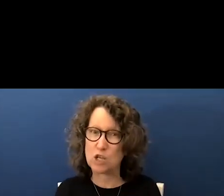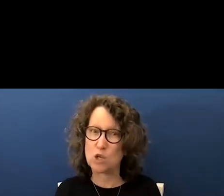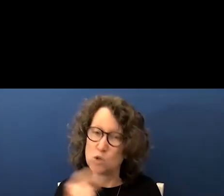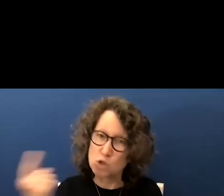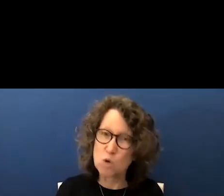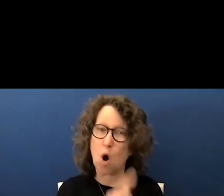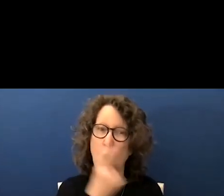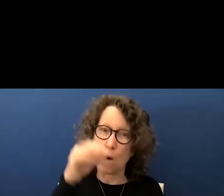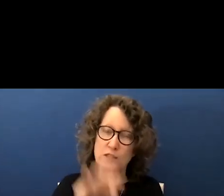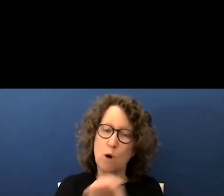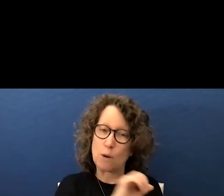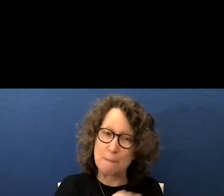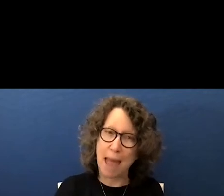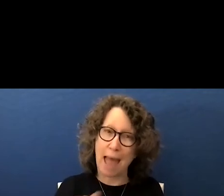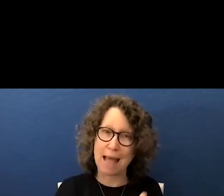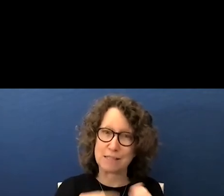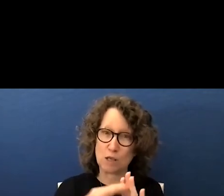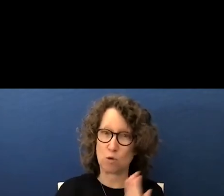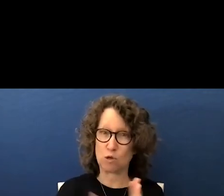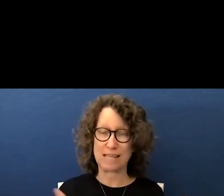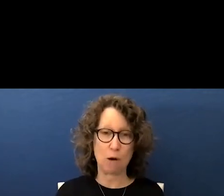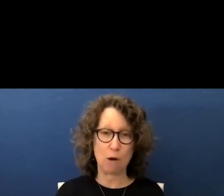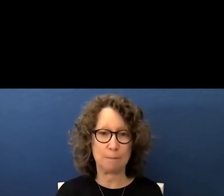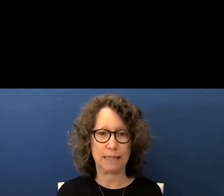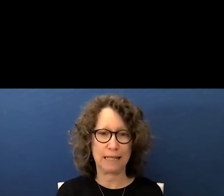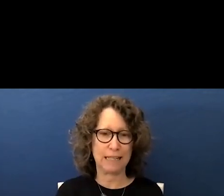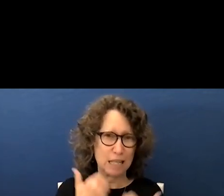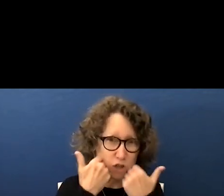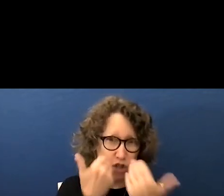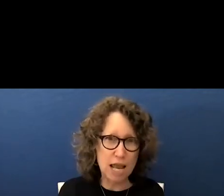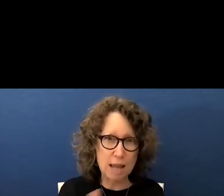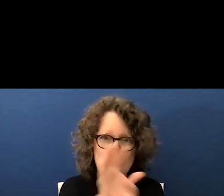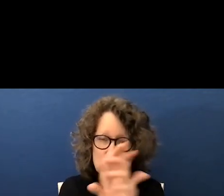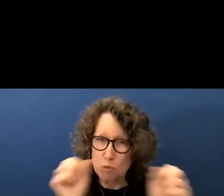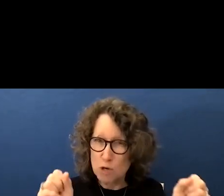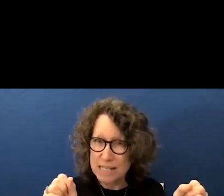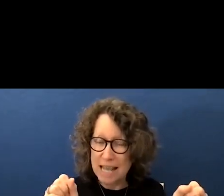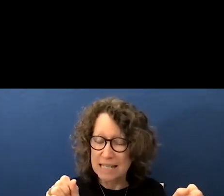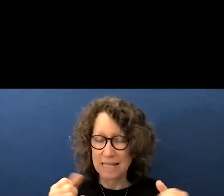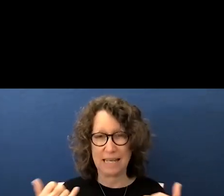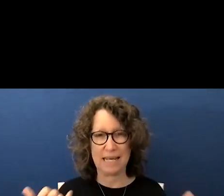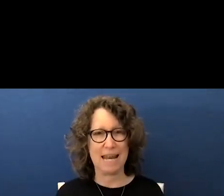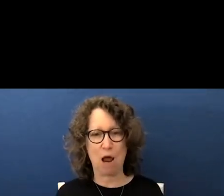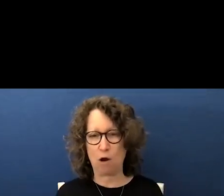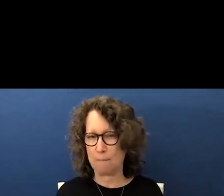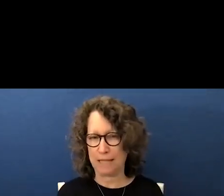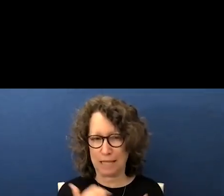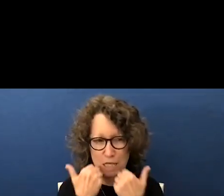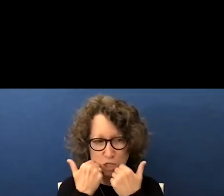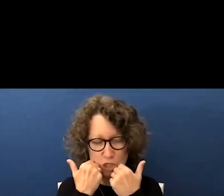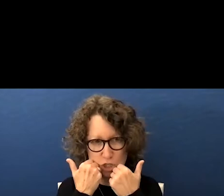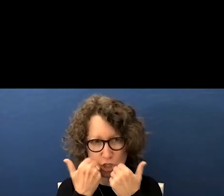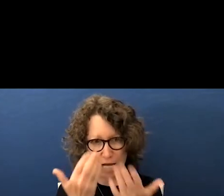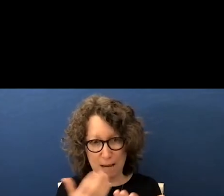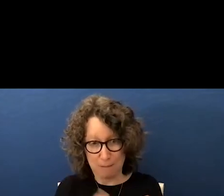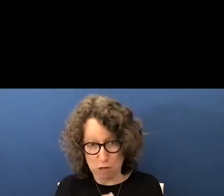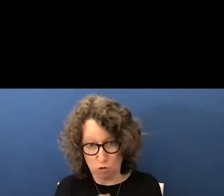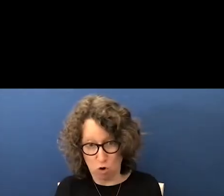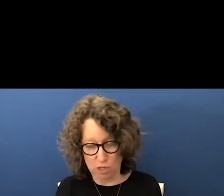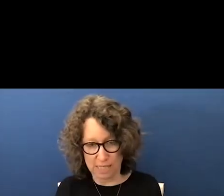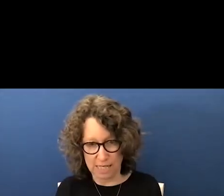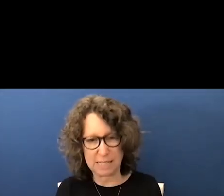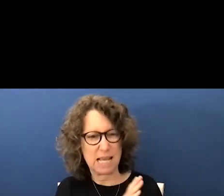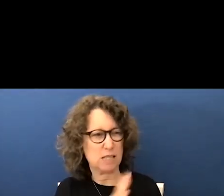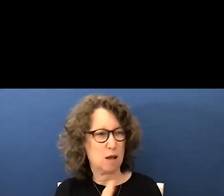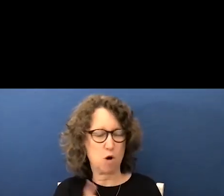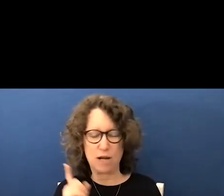vote passing protocols that now completely shamed superintendent that now a completely shamed superintendent endorses is a board